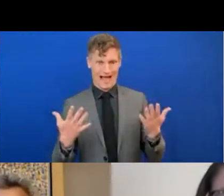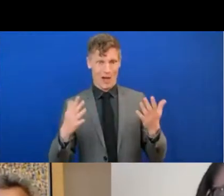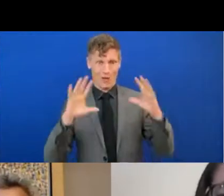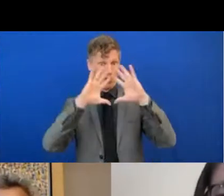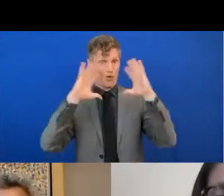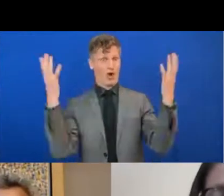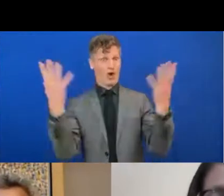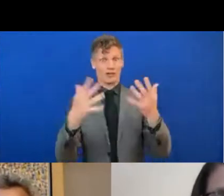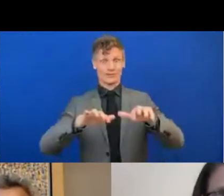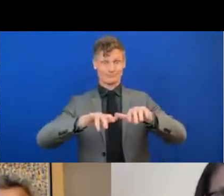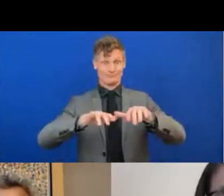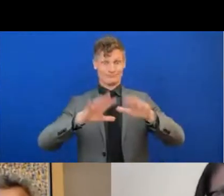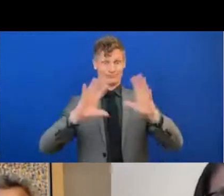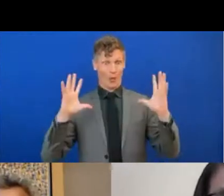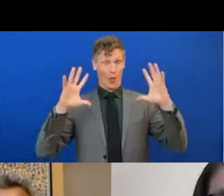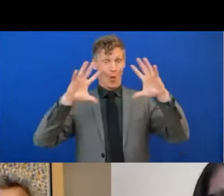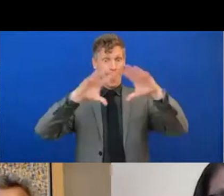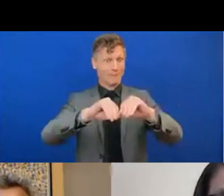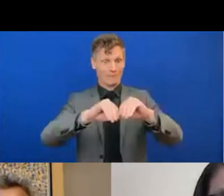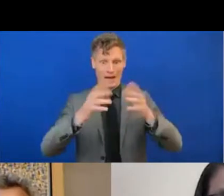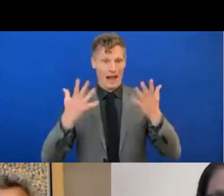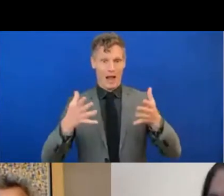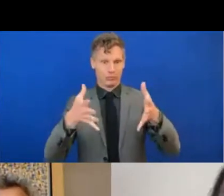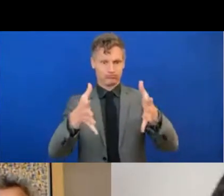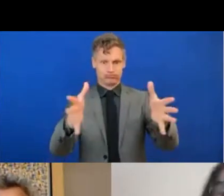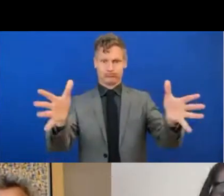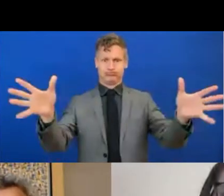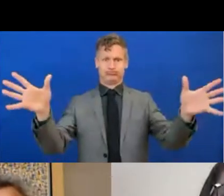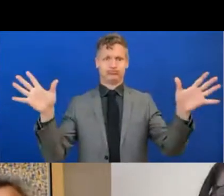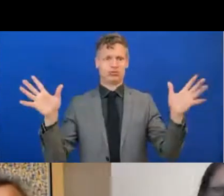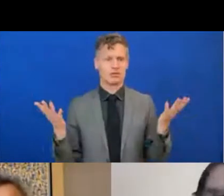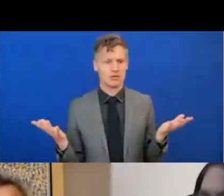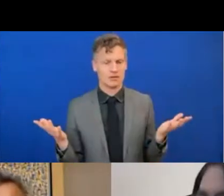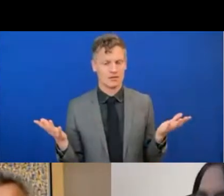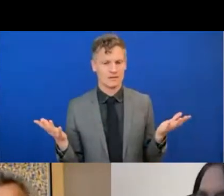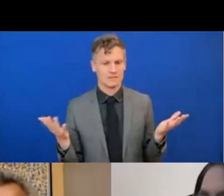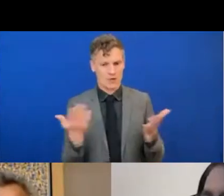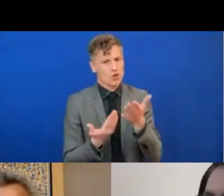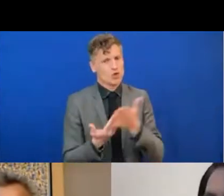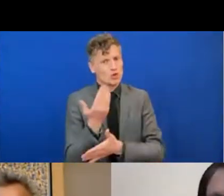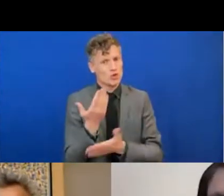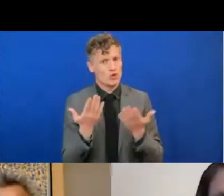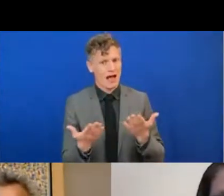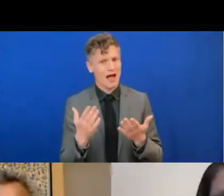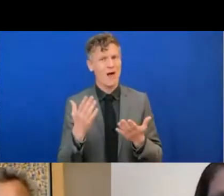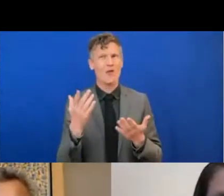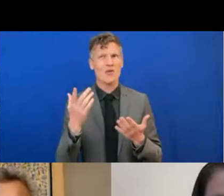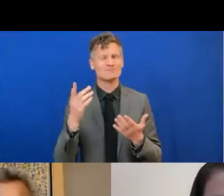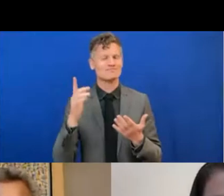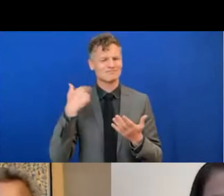think there's a new piece of data that just came out that roughly 60% of growth